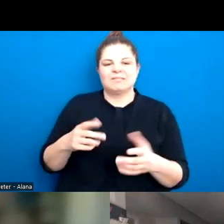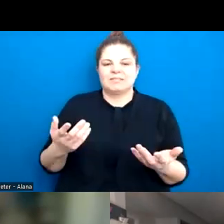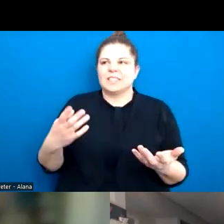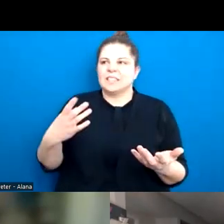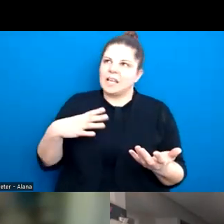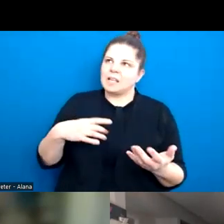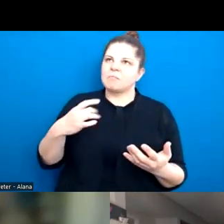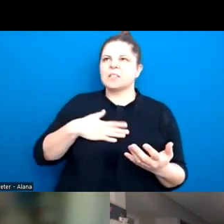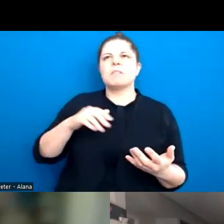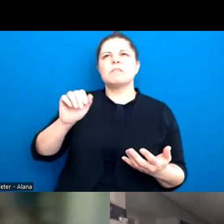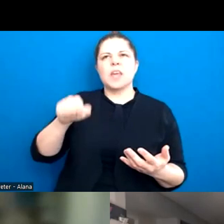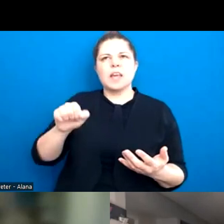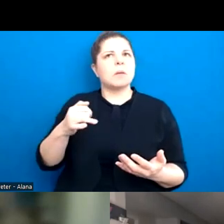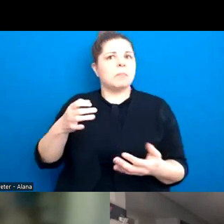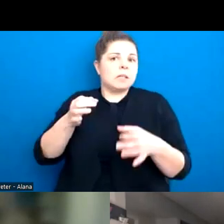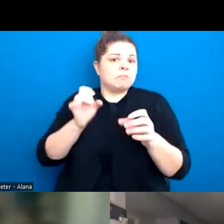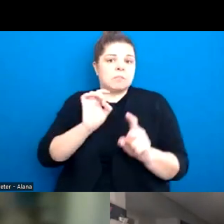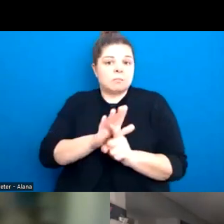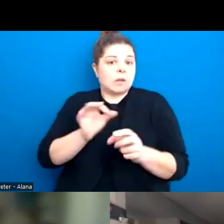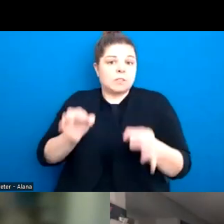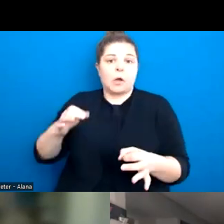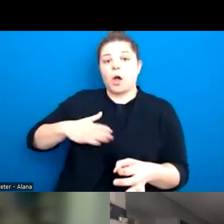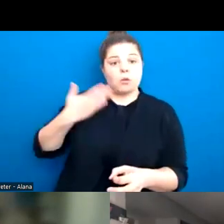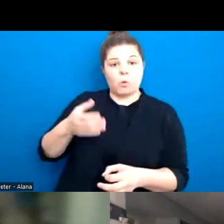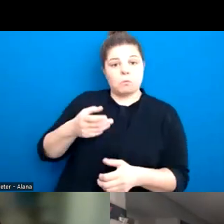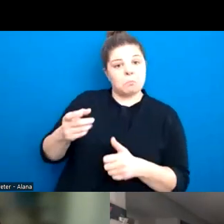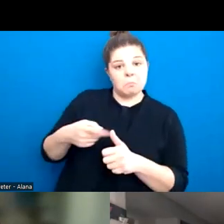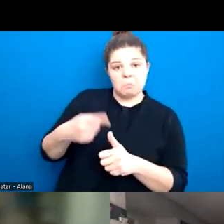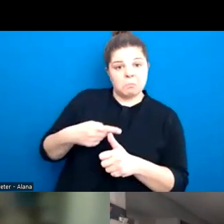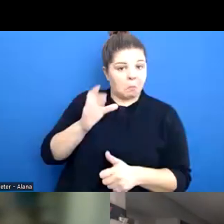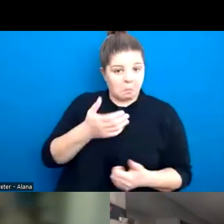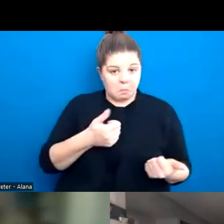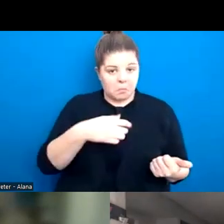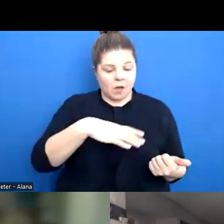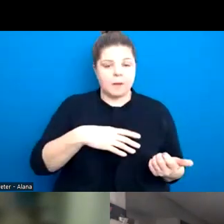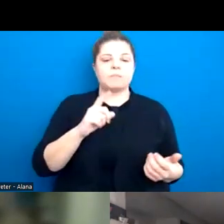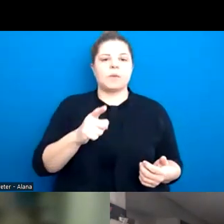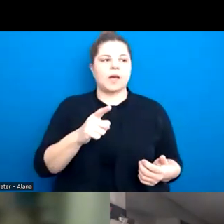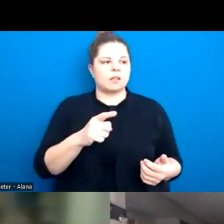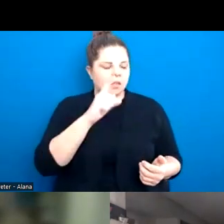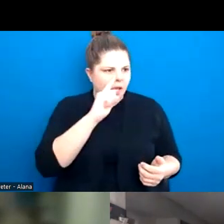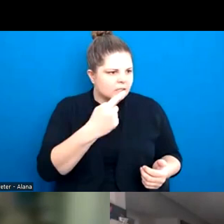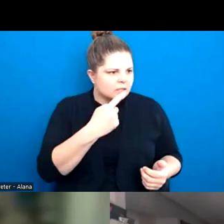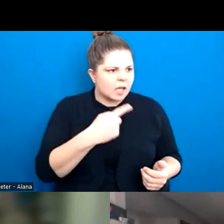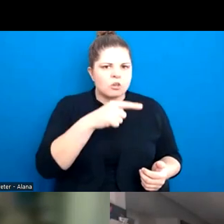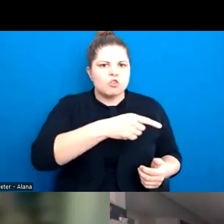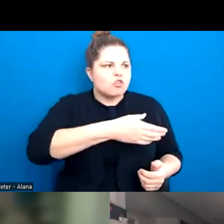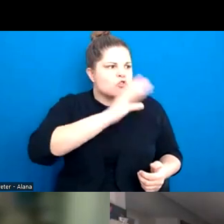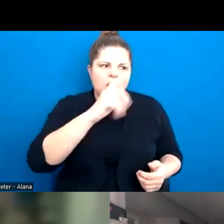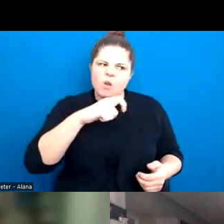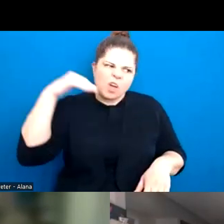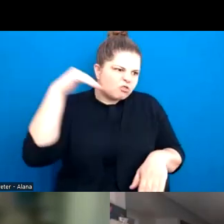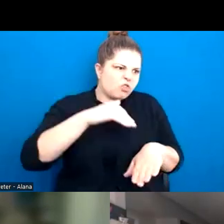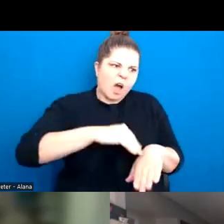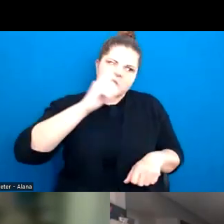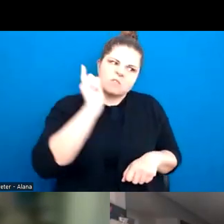opt into that if they want, but you can't force them. So if you put a rule down, like if you drink, you're in deep, deep trouble. Um, and then something happens